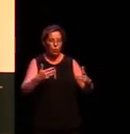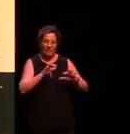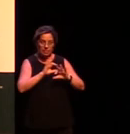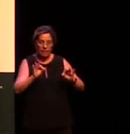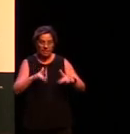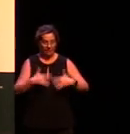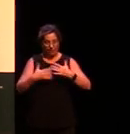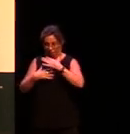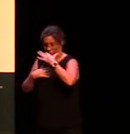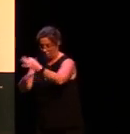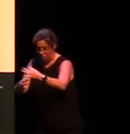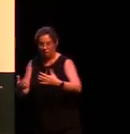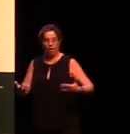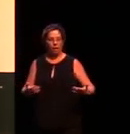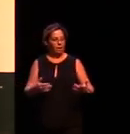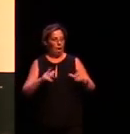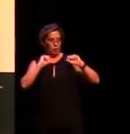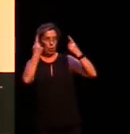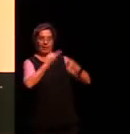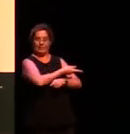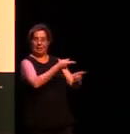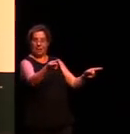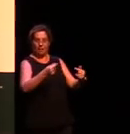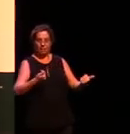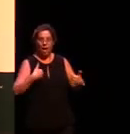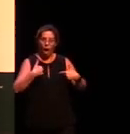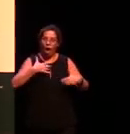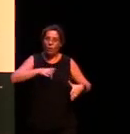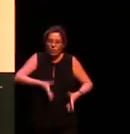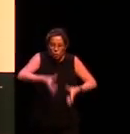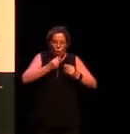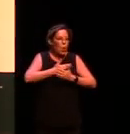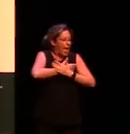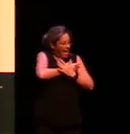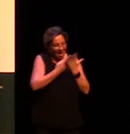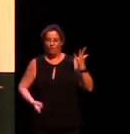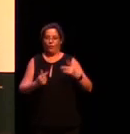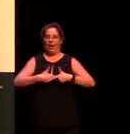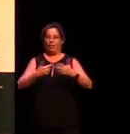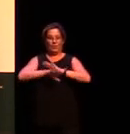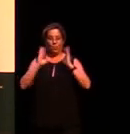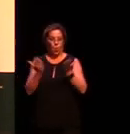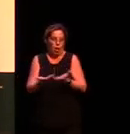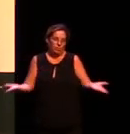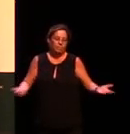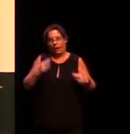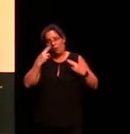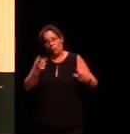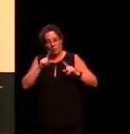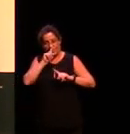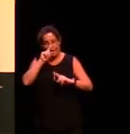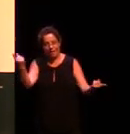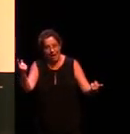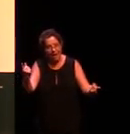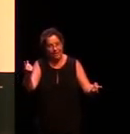in the world I could, I would but I obviously can't. But I also think this attitude is problematic